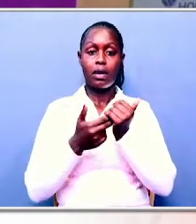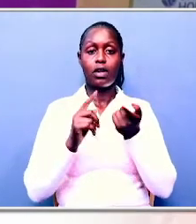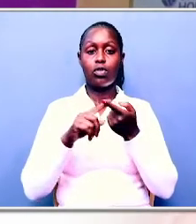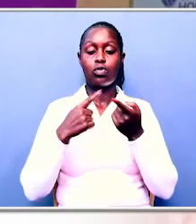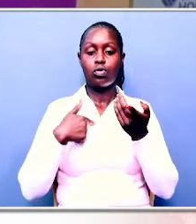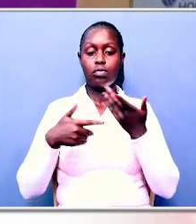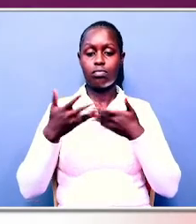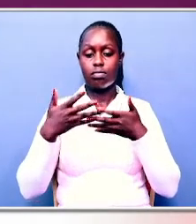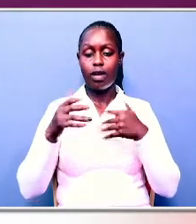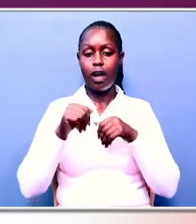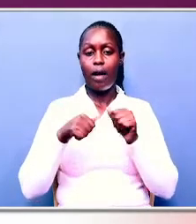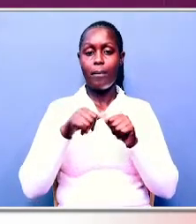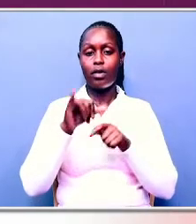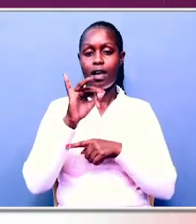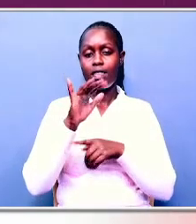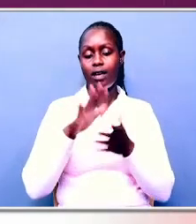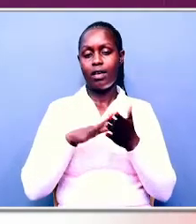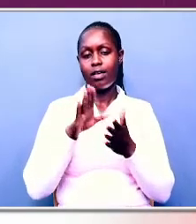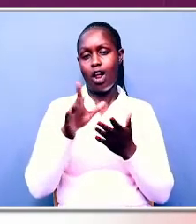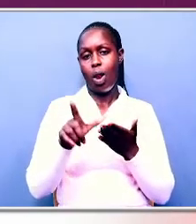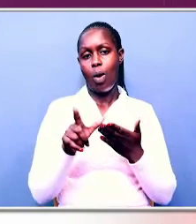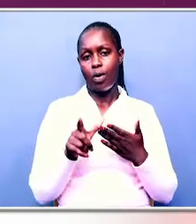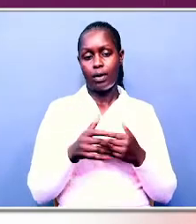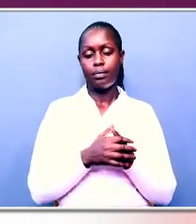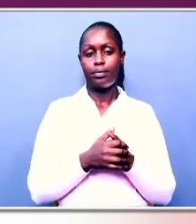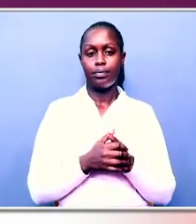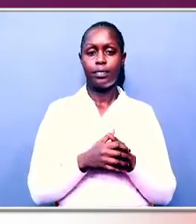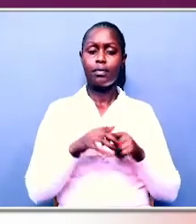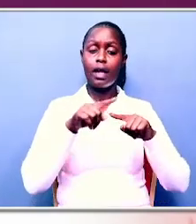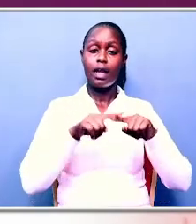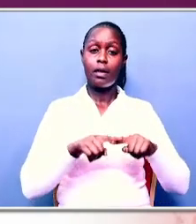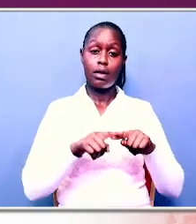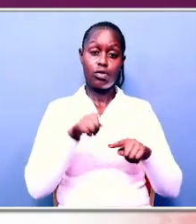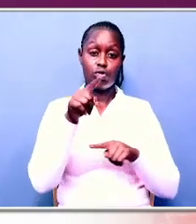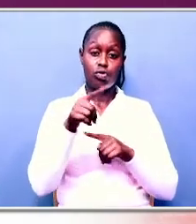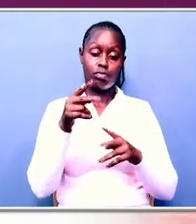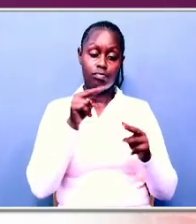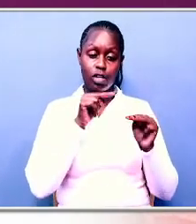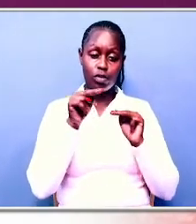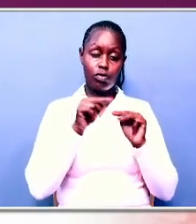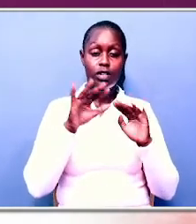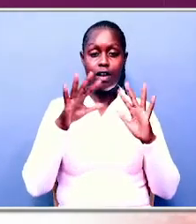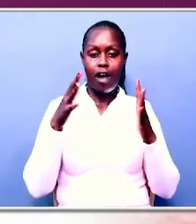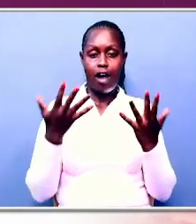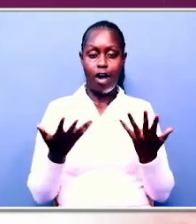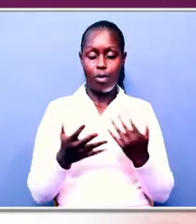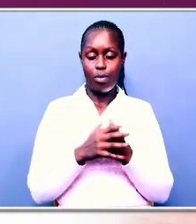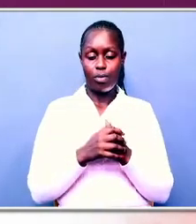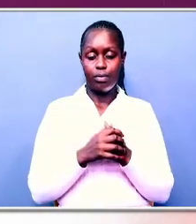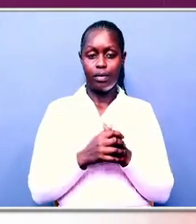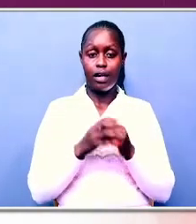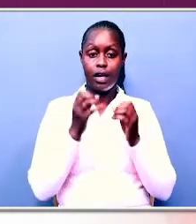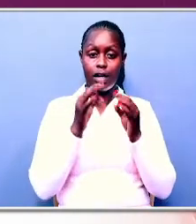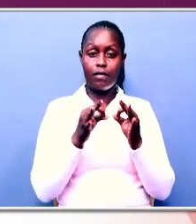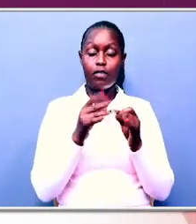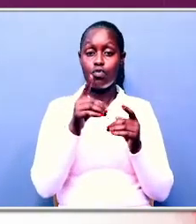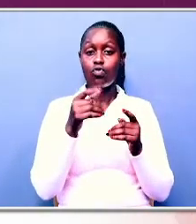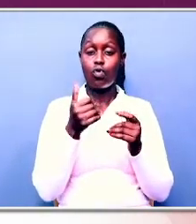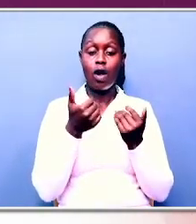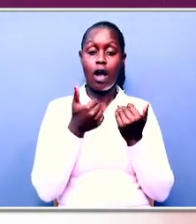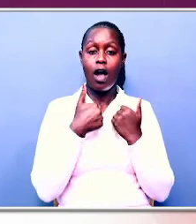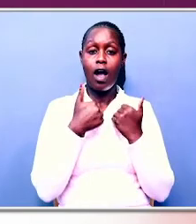renegotiate the debt. It depends on how you negotiate with the Chinese. If you don't have